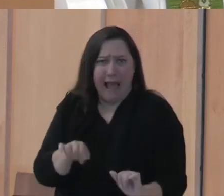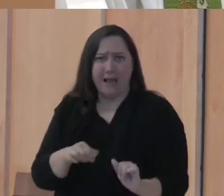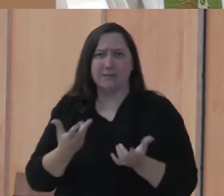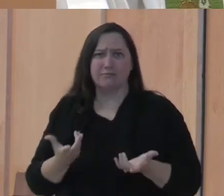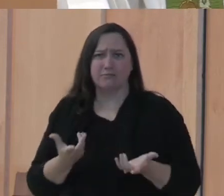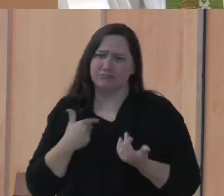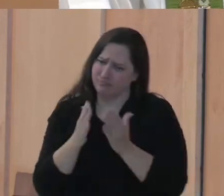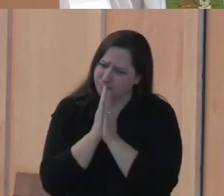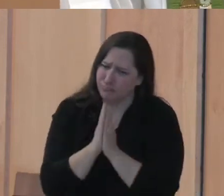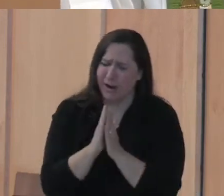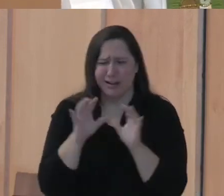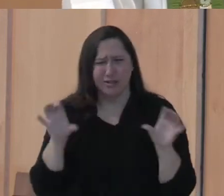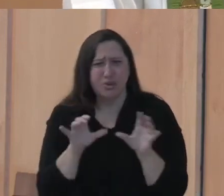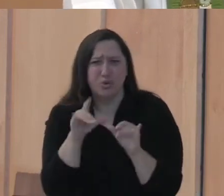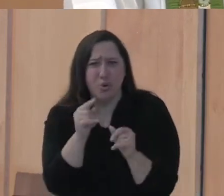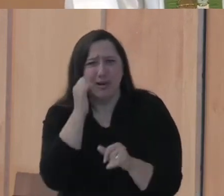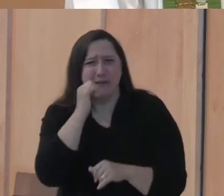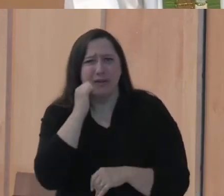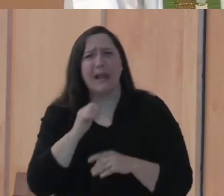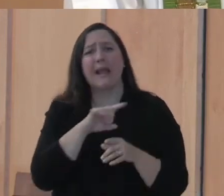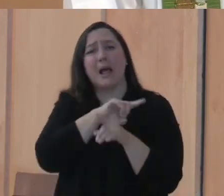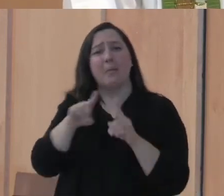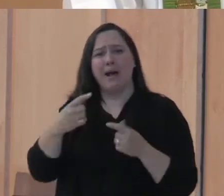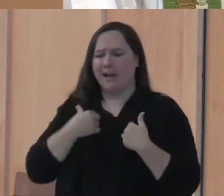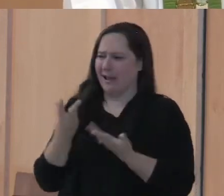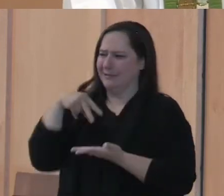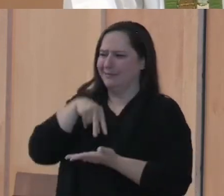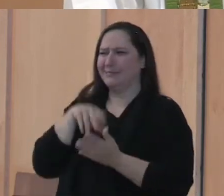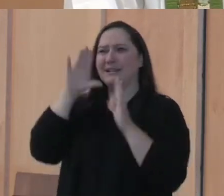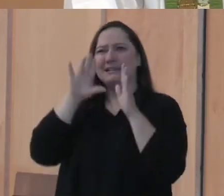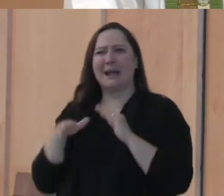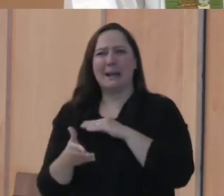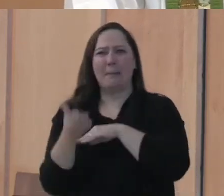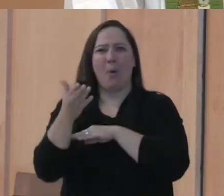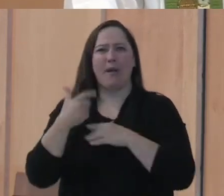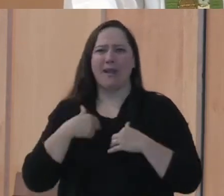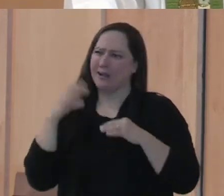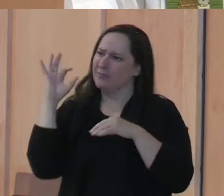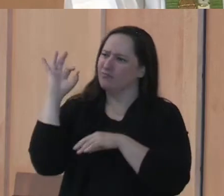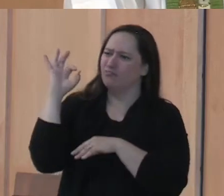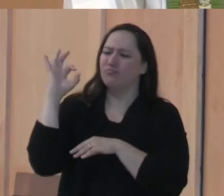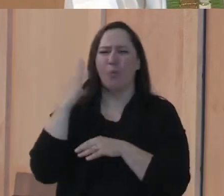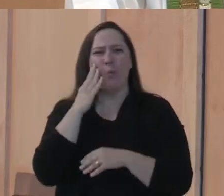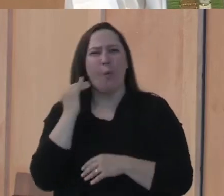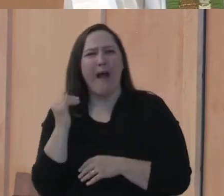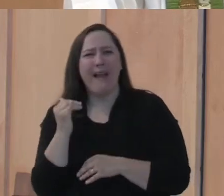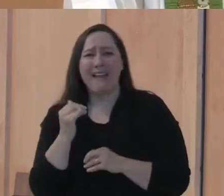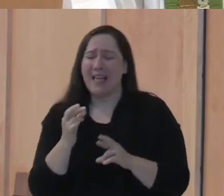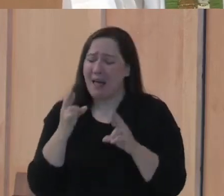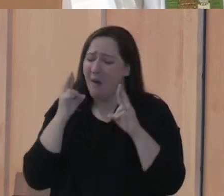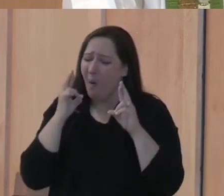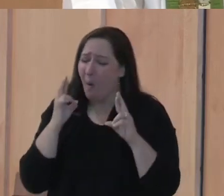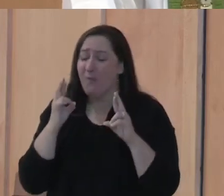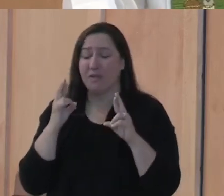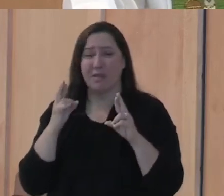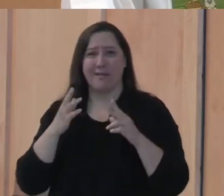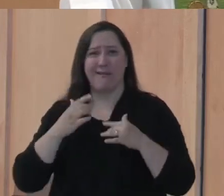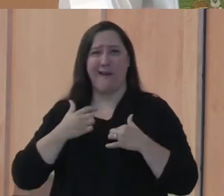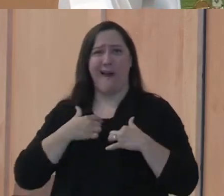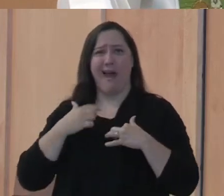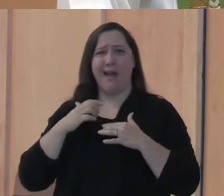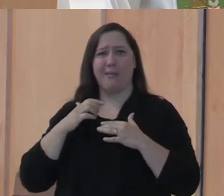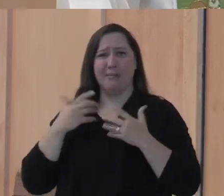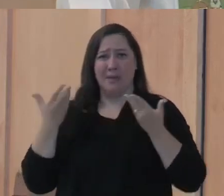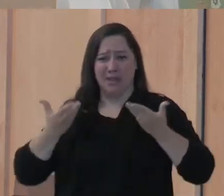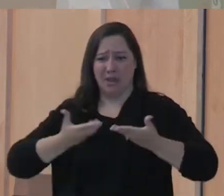pray you do. But why do I stand up on a Sunday morning and preach about the word of God? It's hopefully I am able to